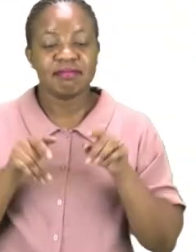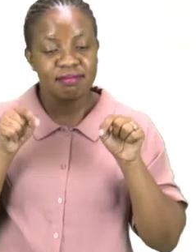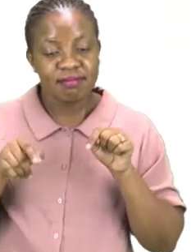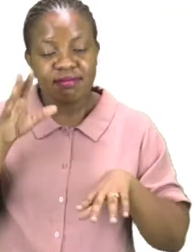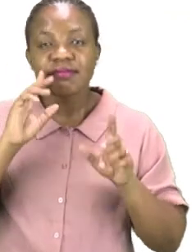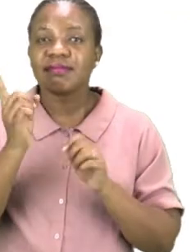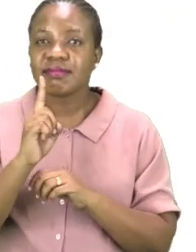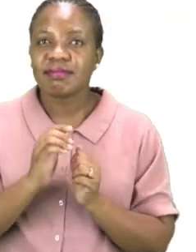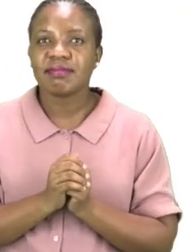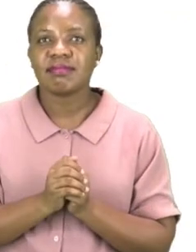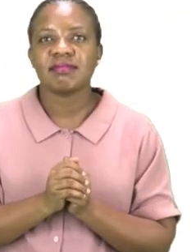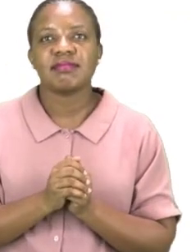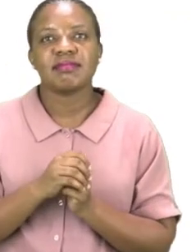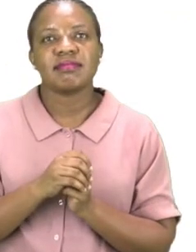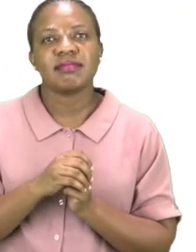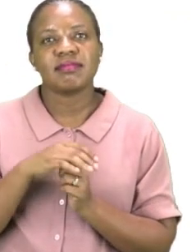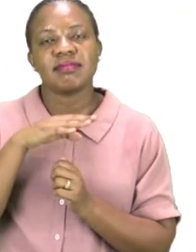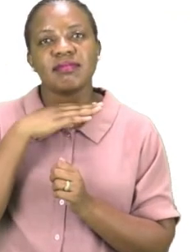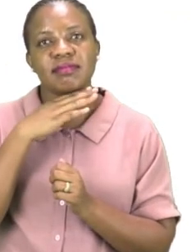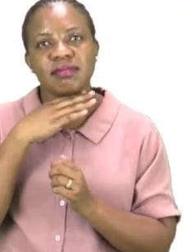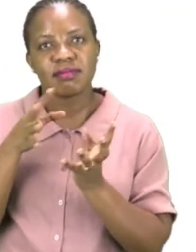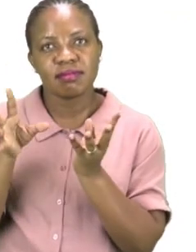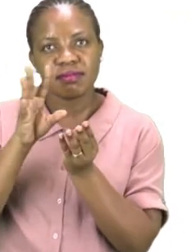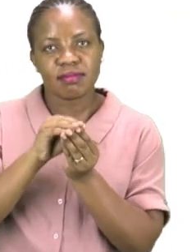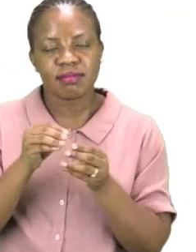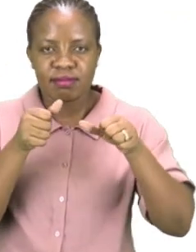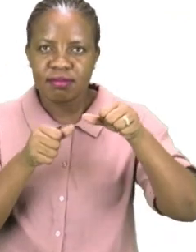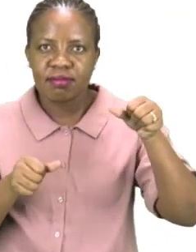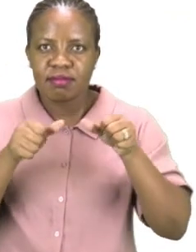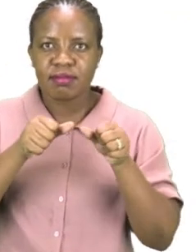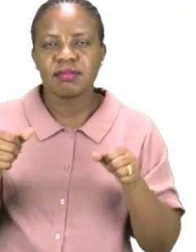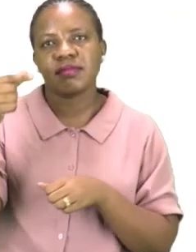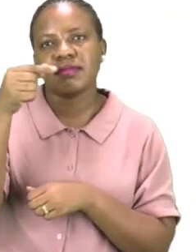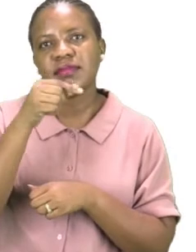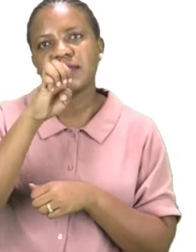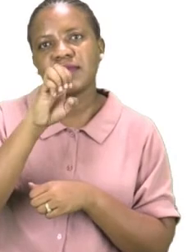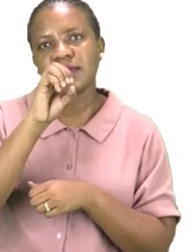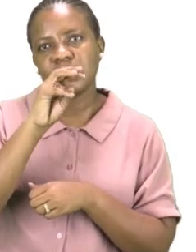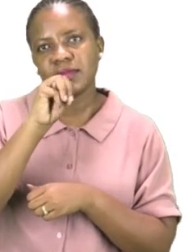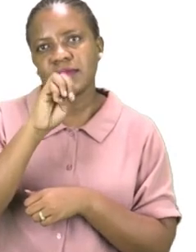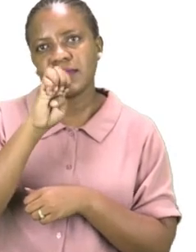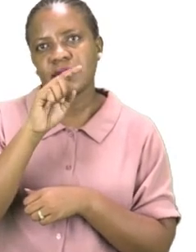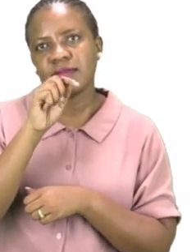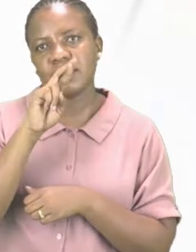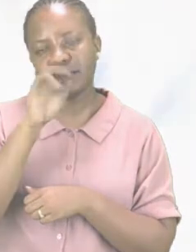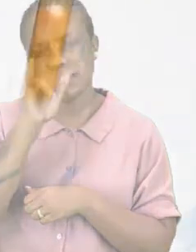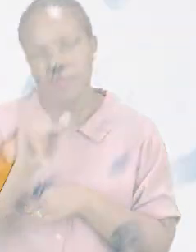we will be talking about story sums, measurements and geometry.